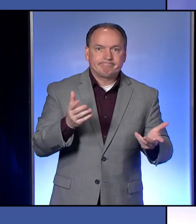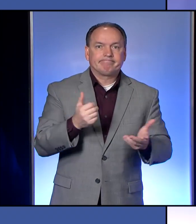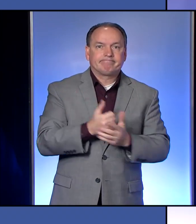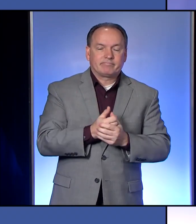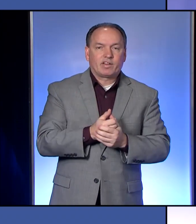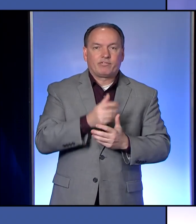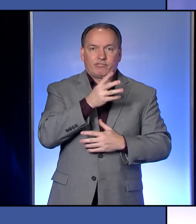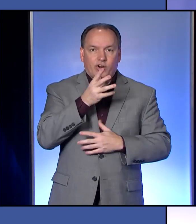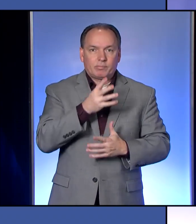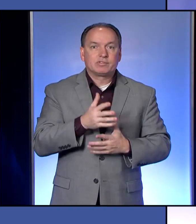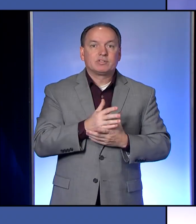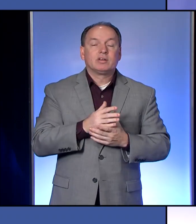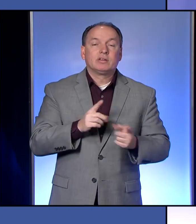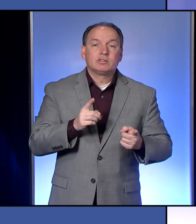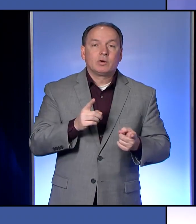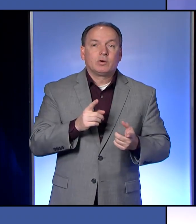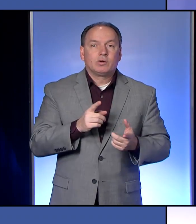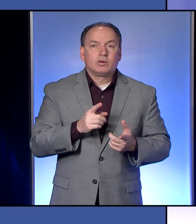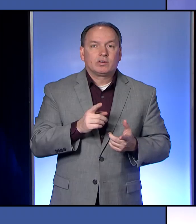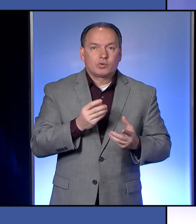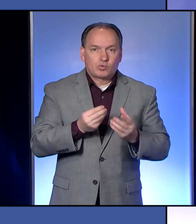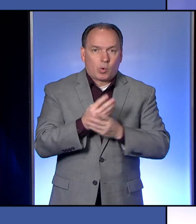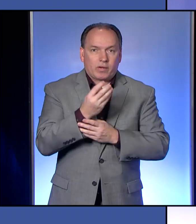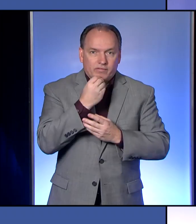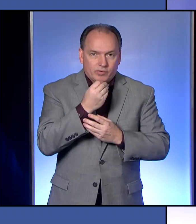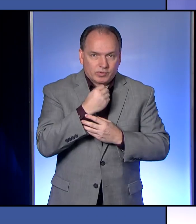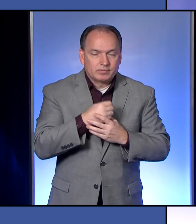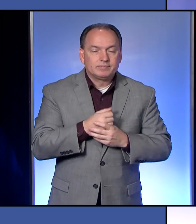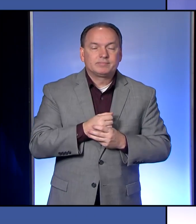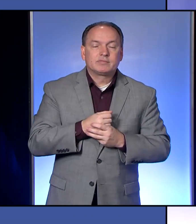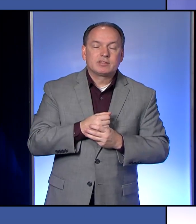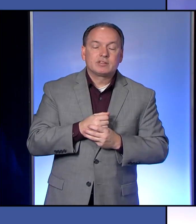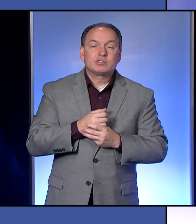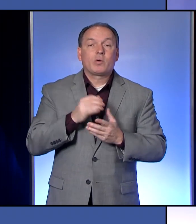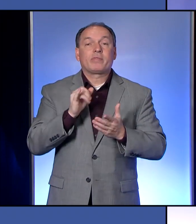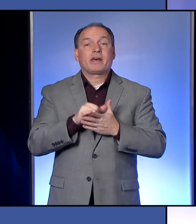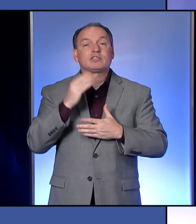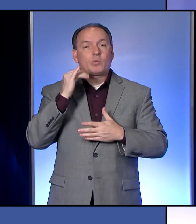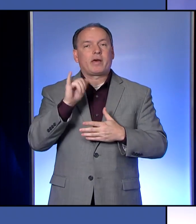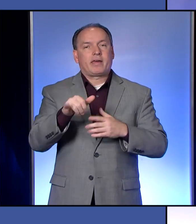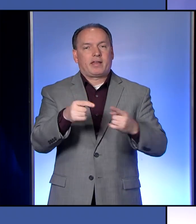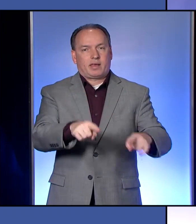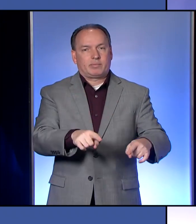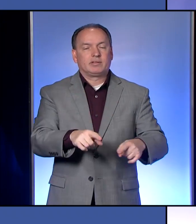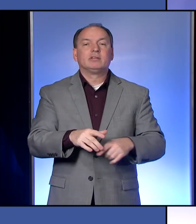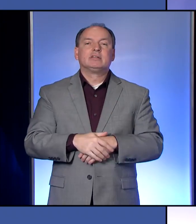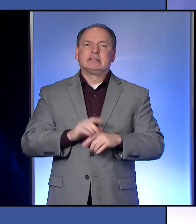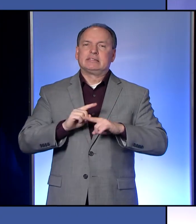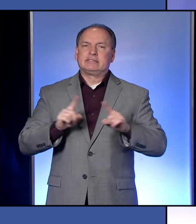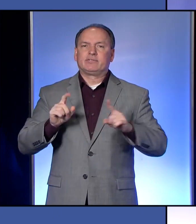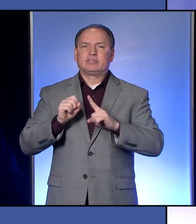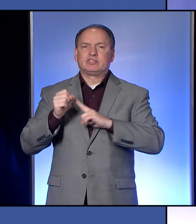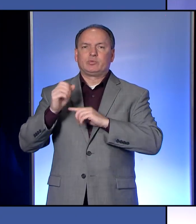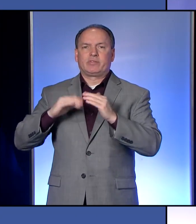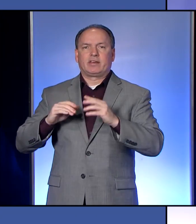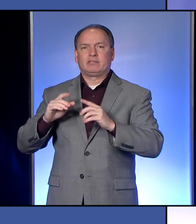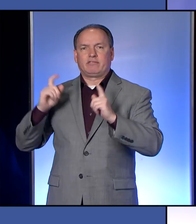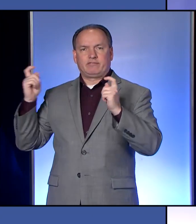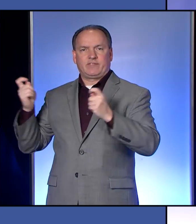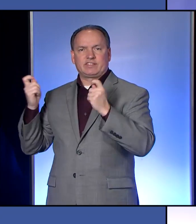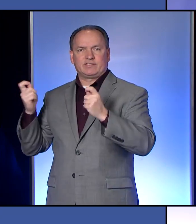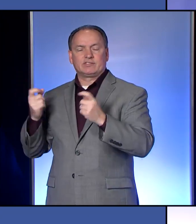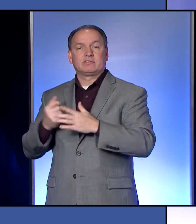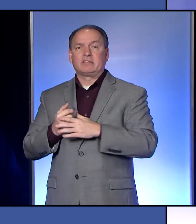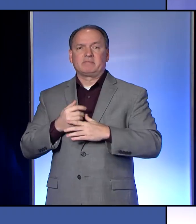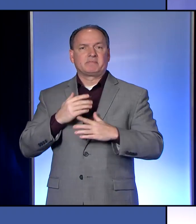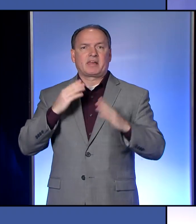you know, farming, growing our food. So, uh, that's why that happened. And I don't expect that as